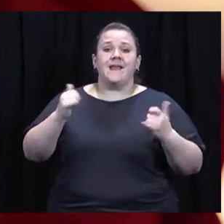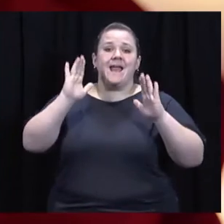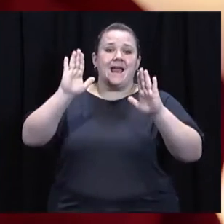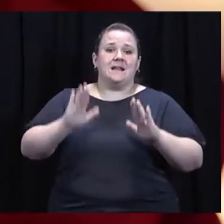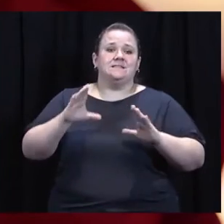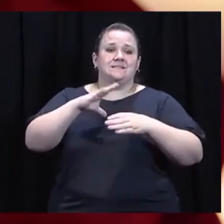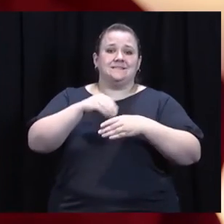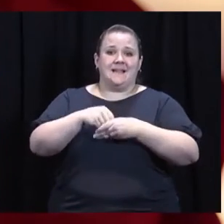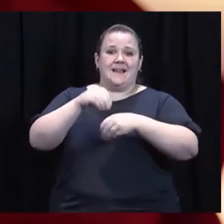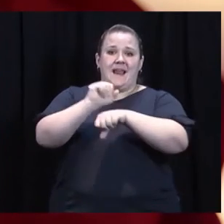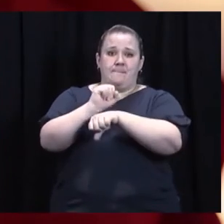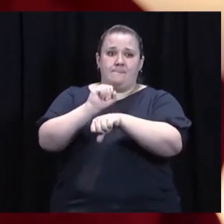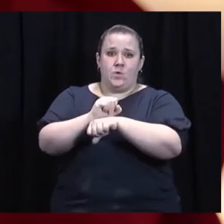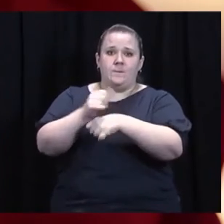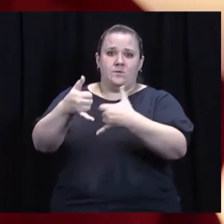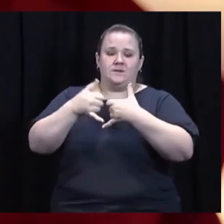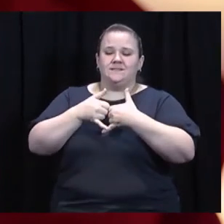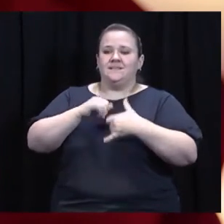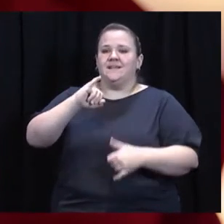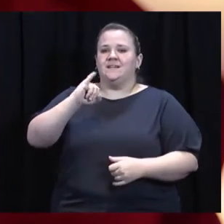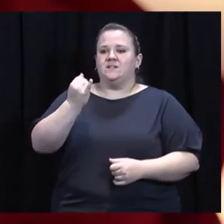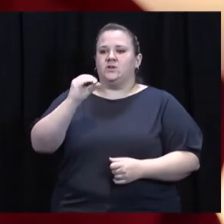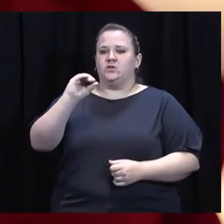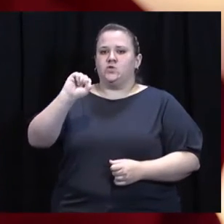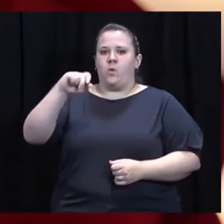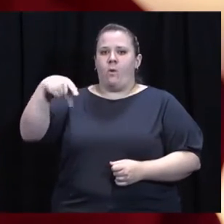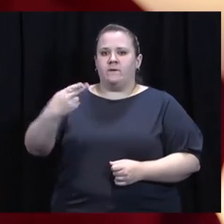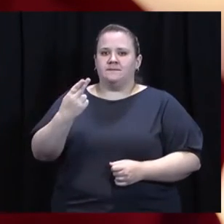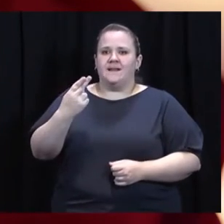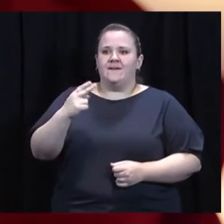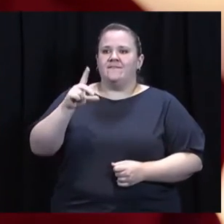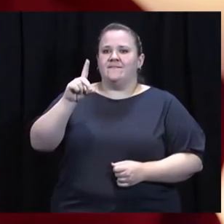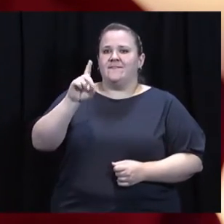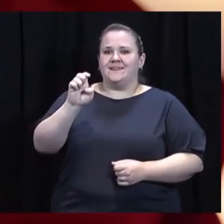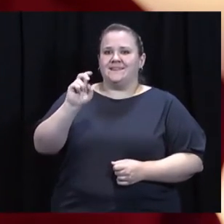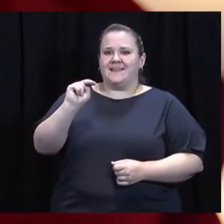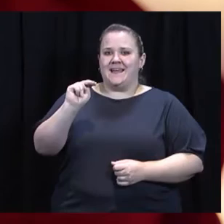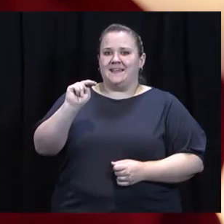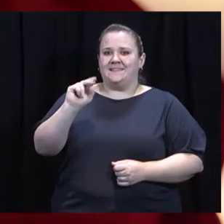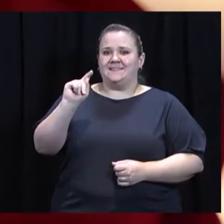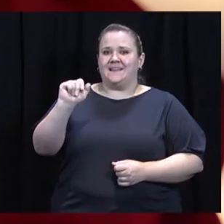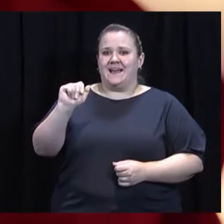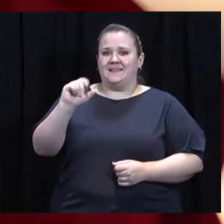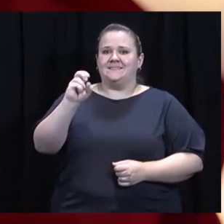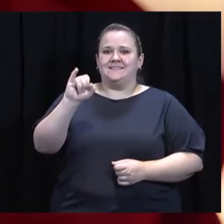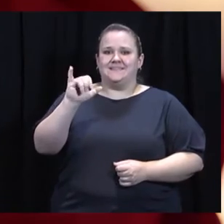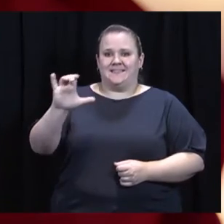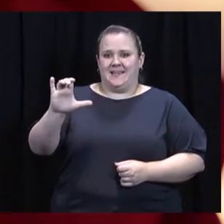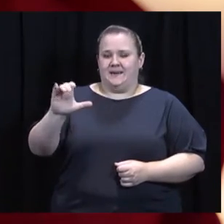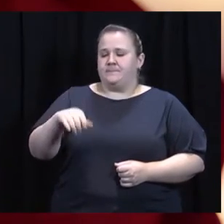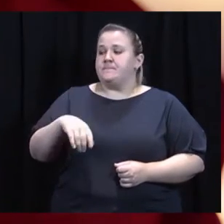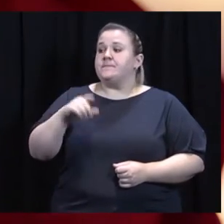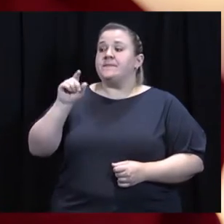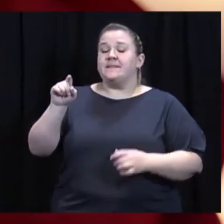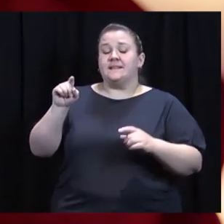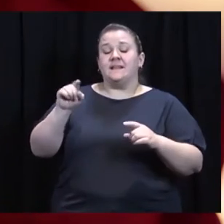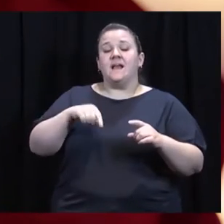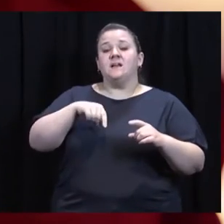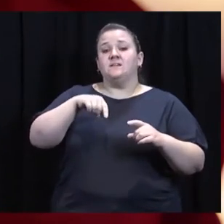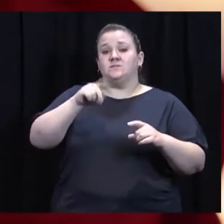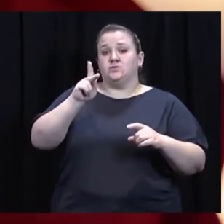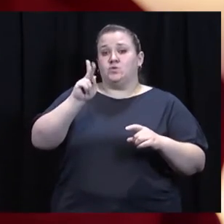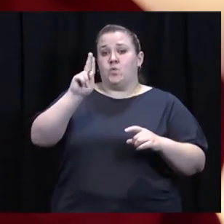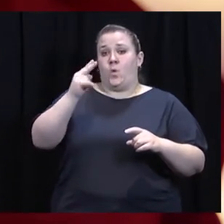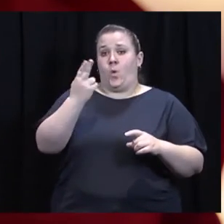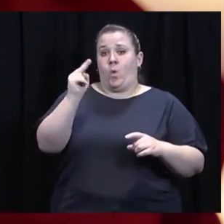Tonight's Excellence in Employment recipient is Joseph Dentese, president of Coons Market. Coons Market employs over 50 people